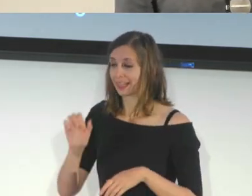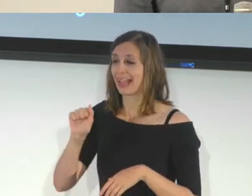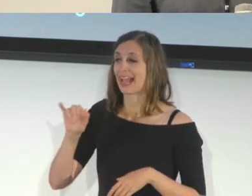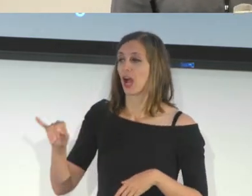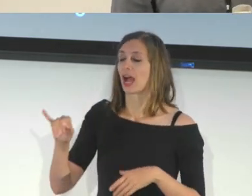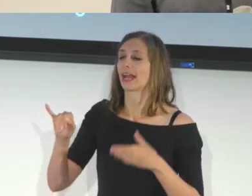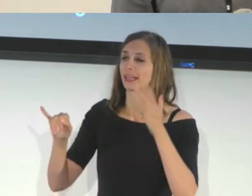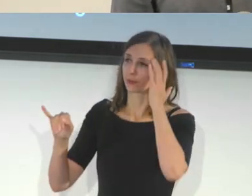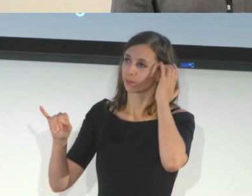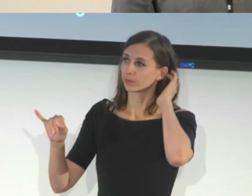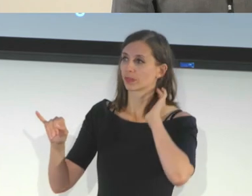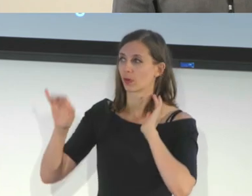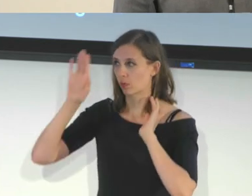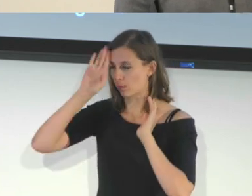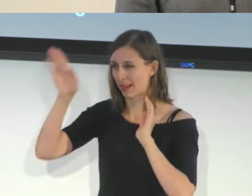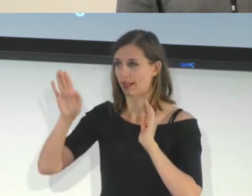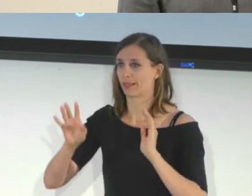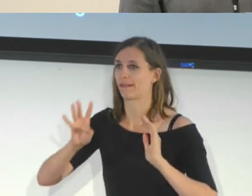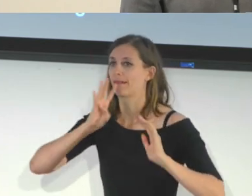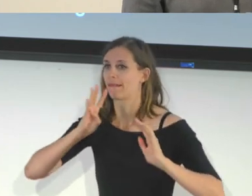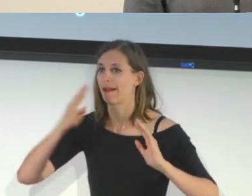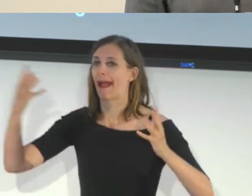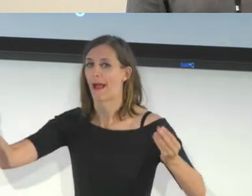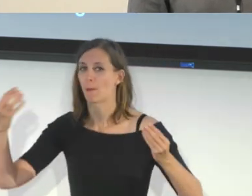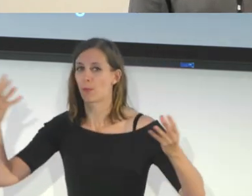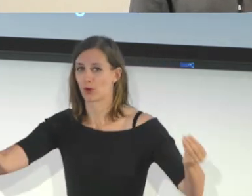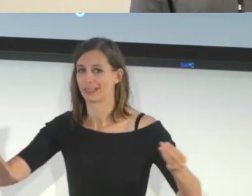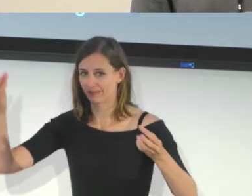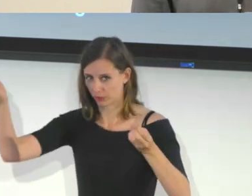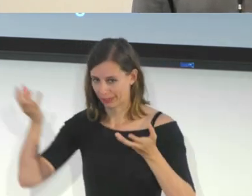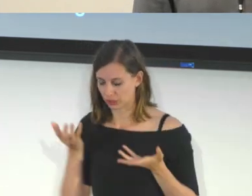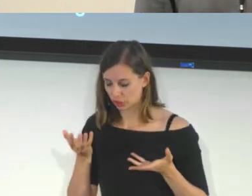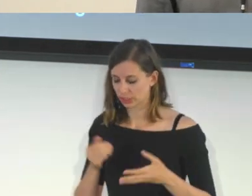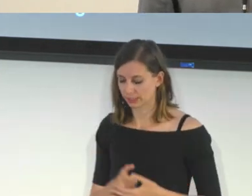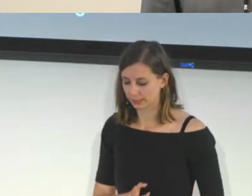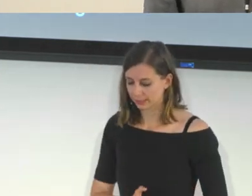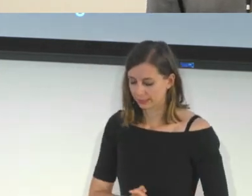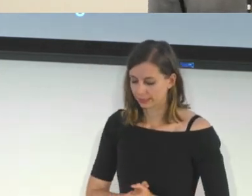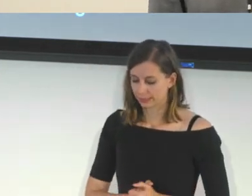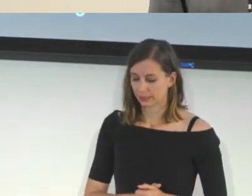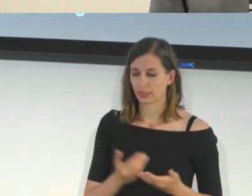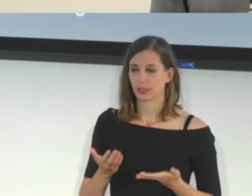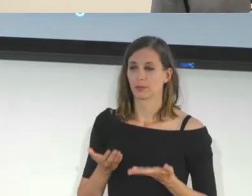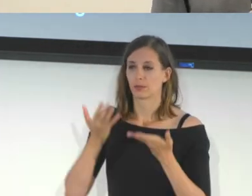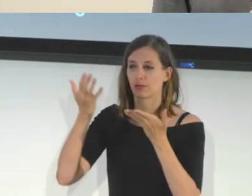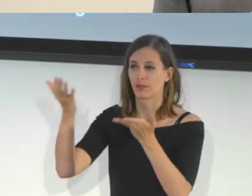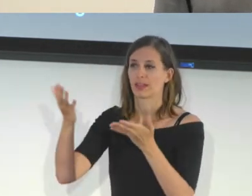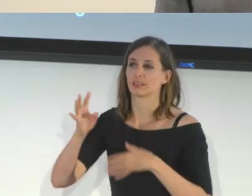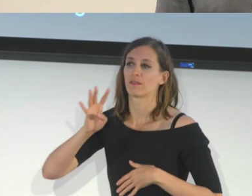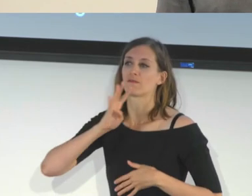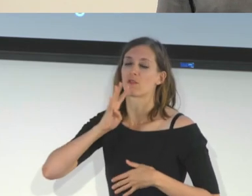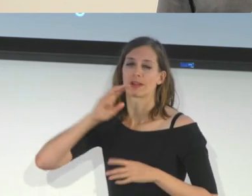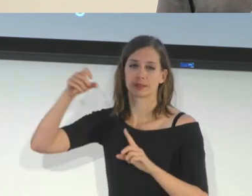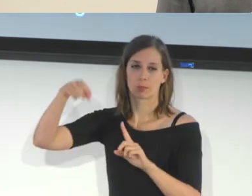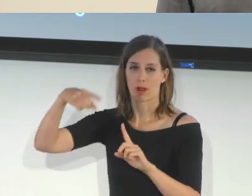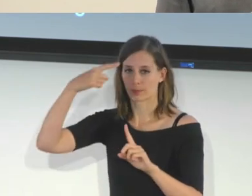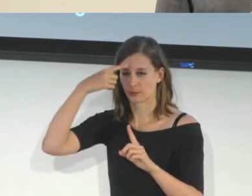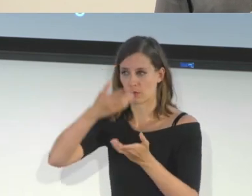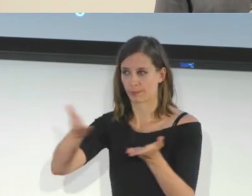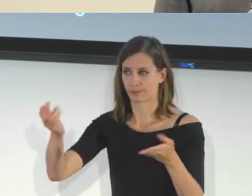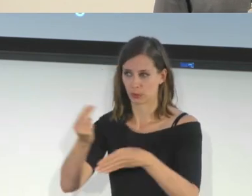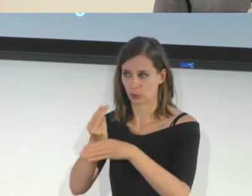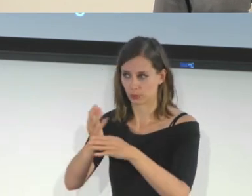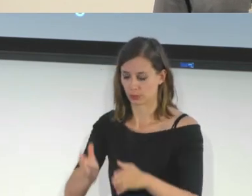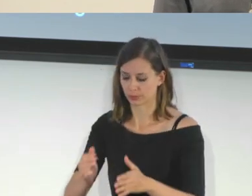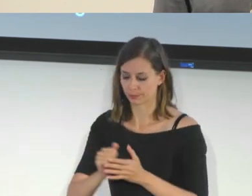information, audio output of information, and providing voice prompts to users. So examples of these smart